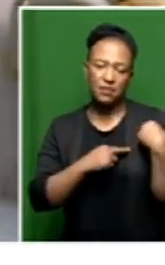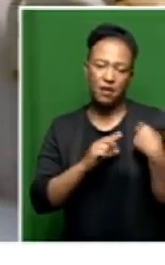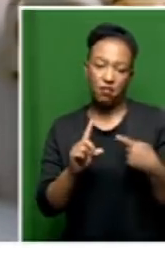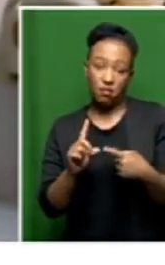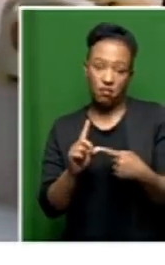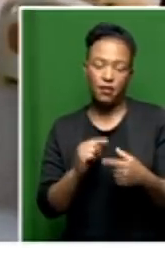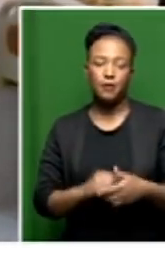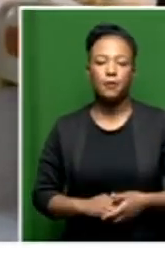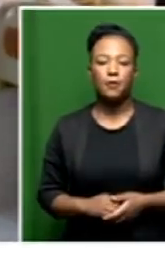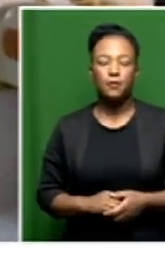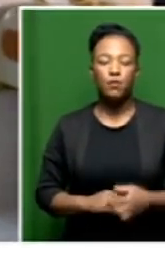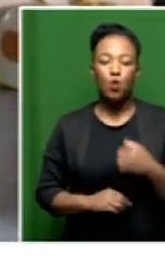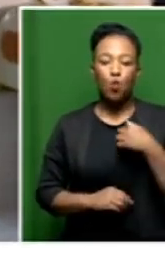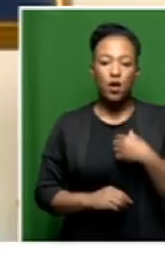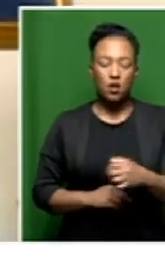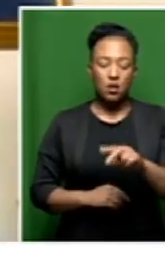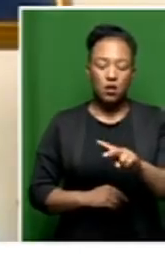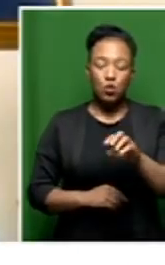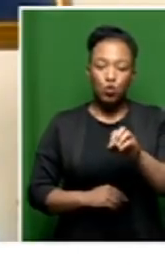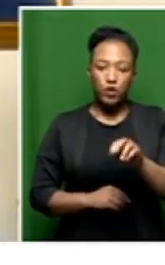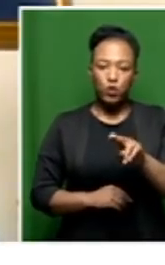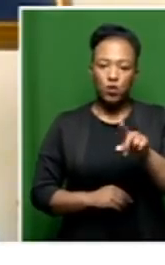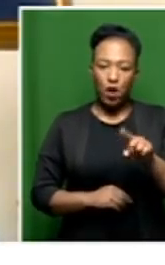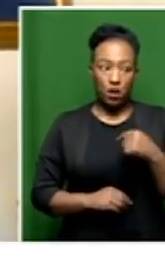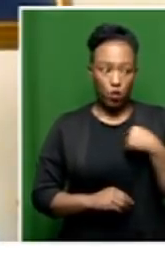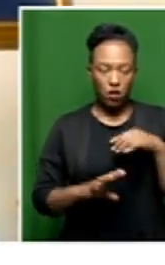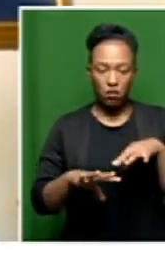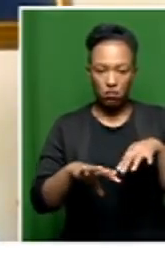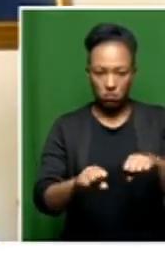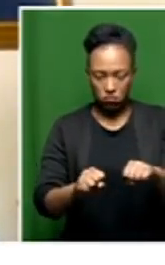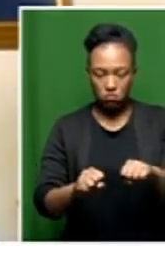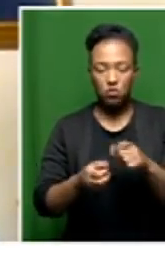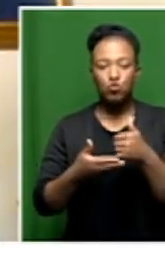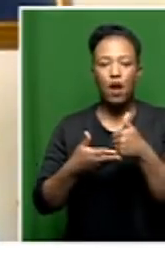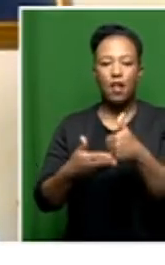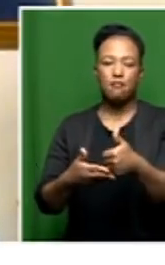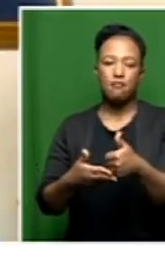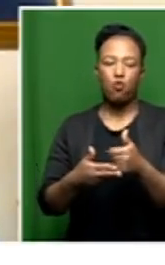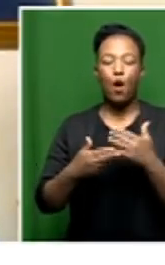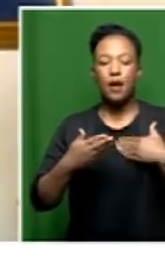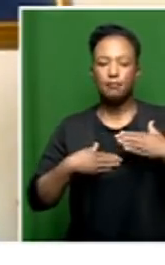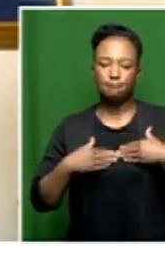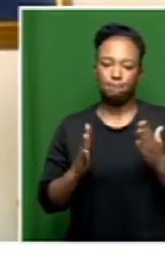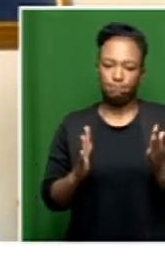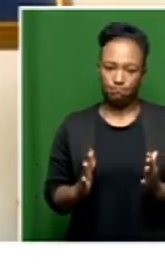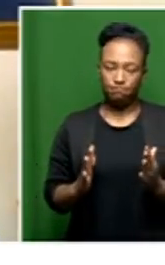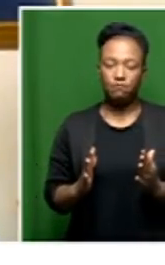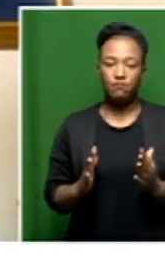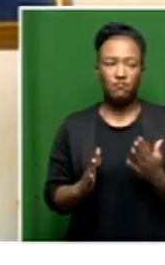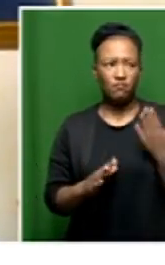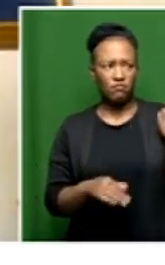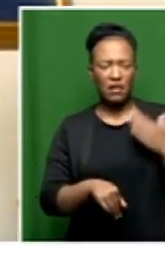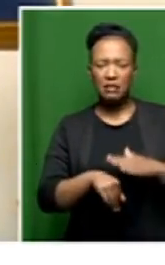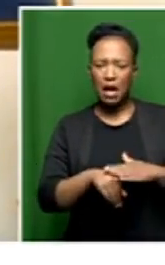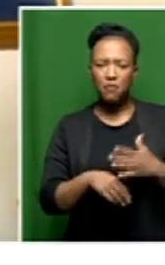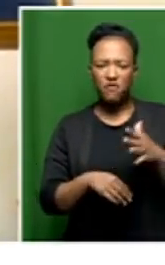in January of 2021 that we will assist as administrators. So, at that